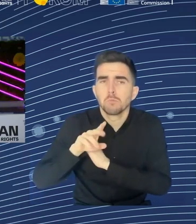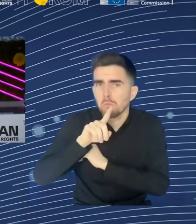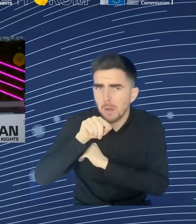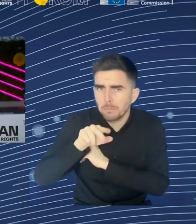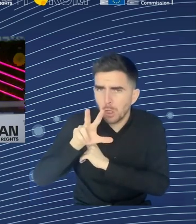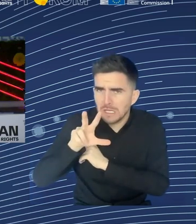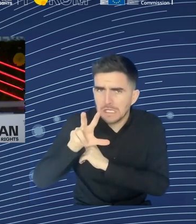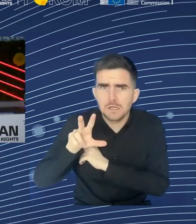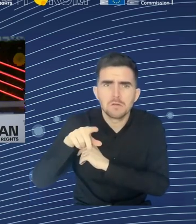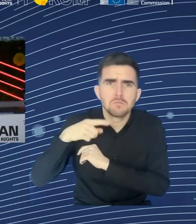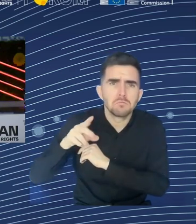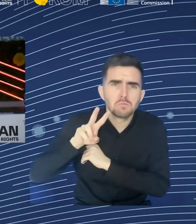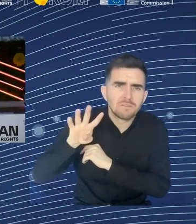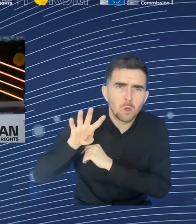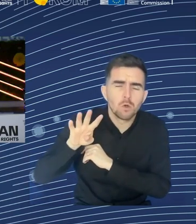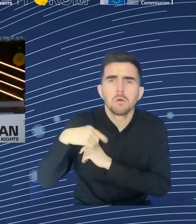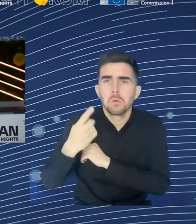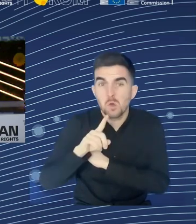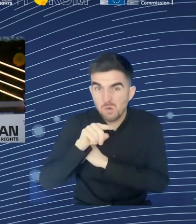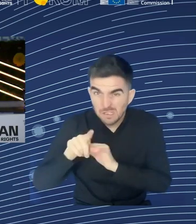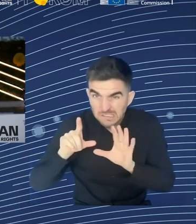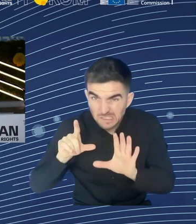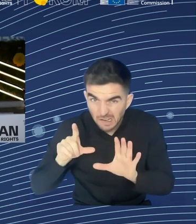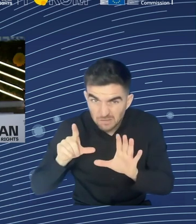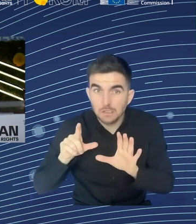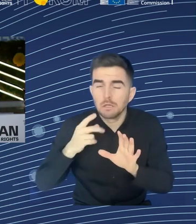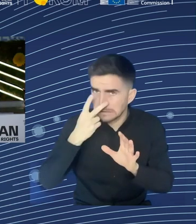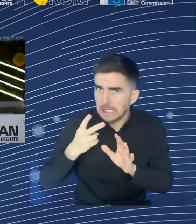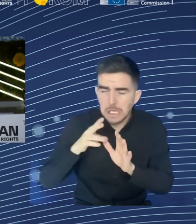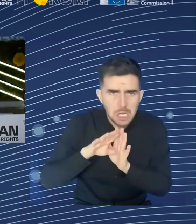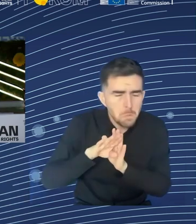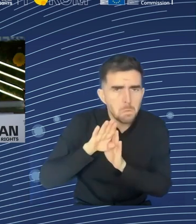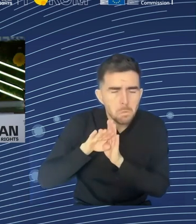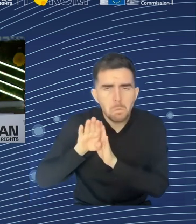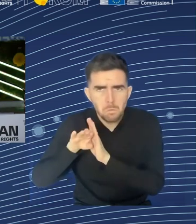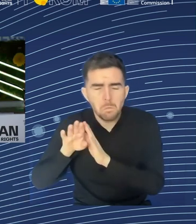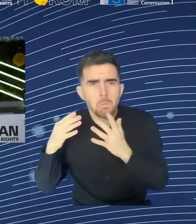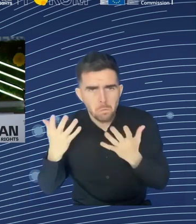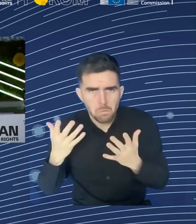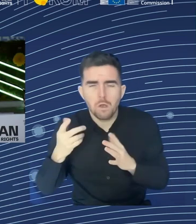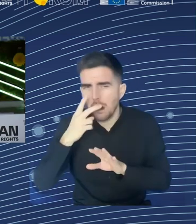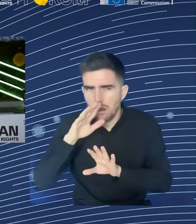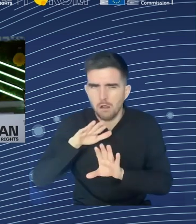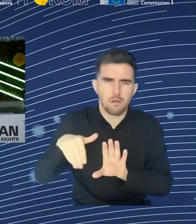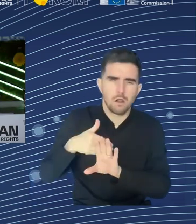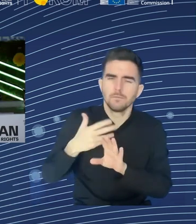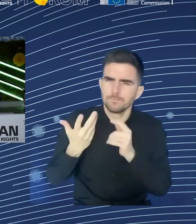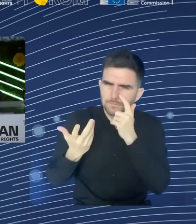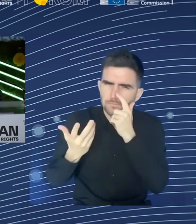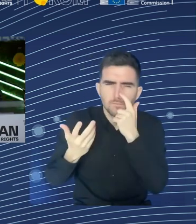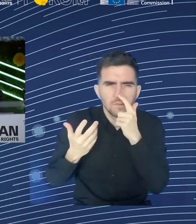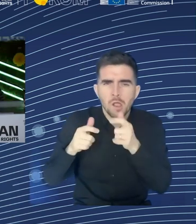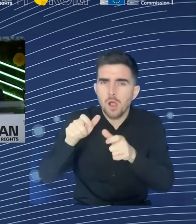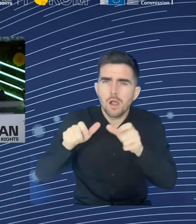the labor market has been really remarkably resilient. We have had a record employment rate last year, 74